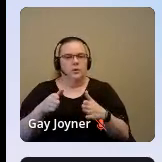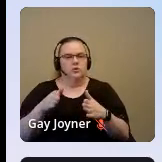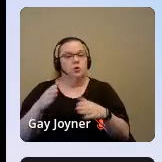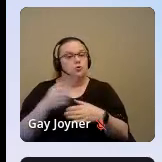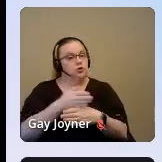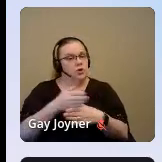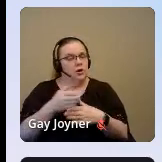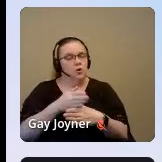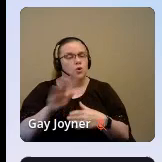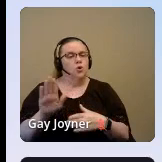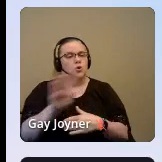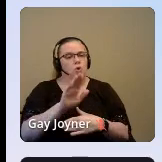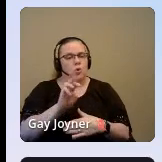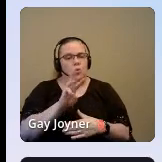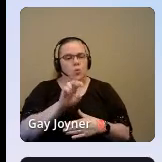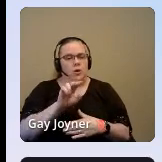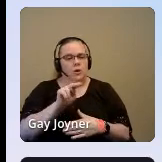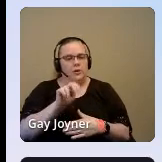that in the chat.